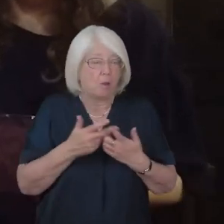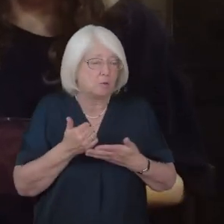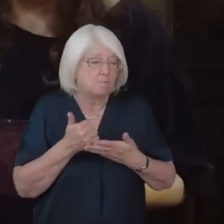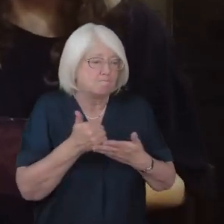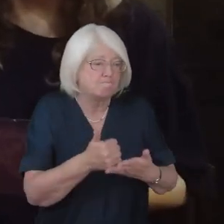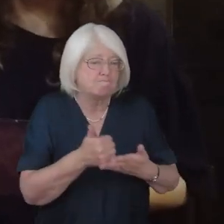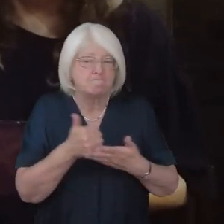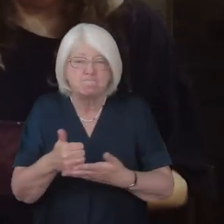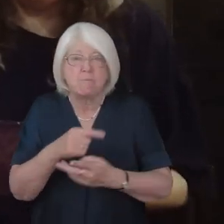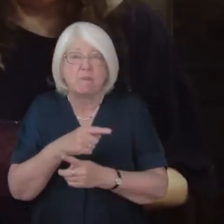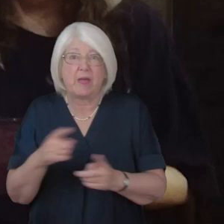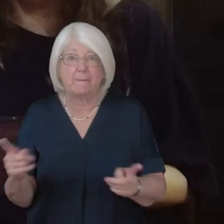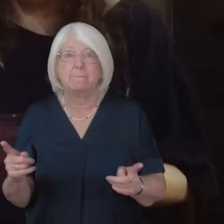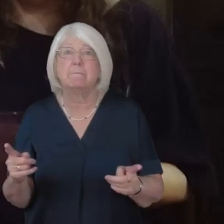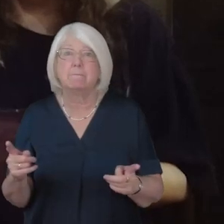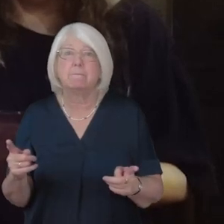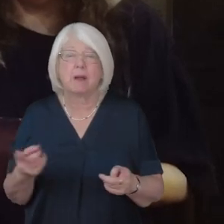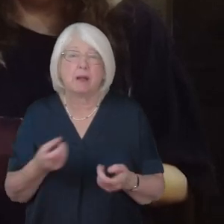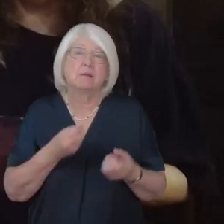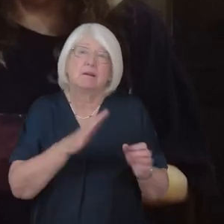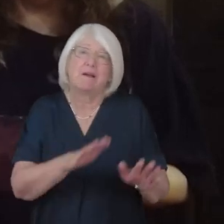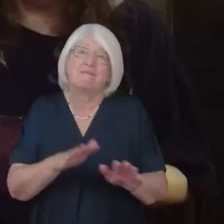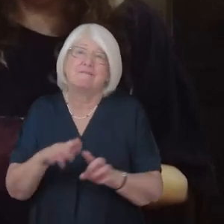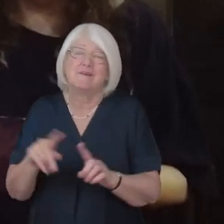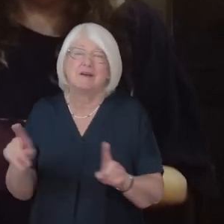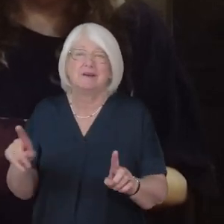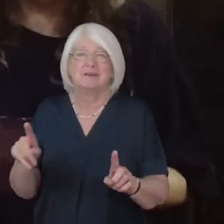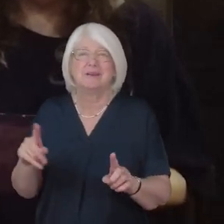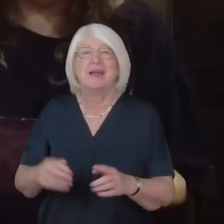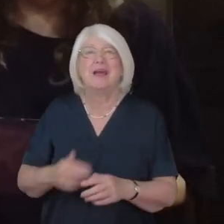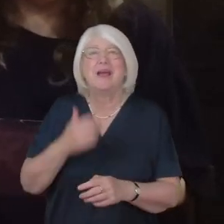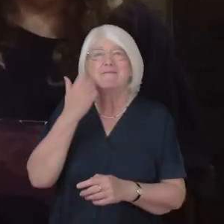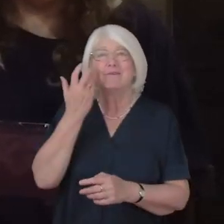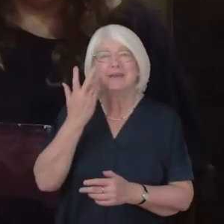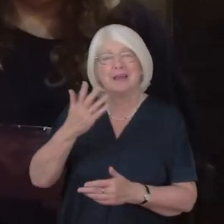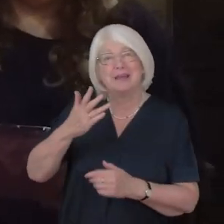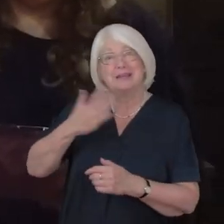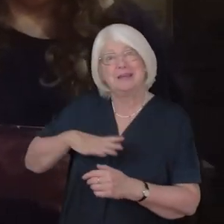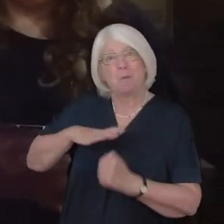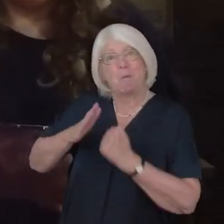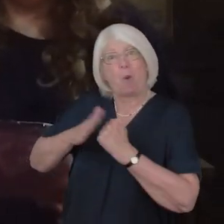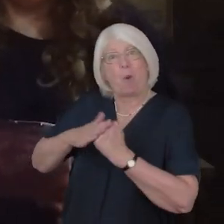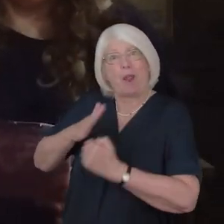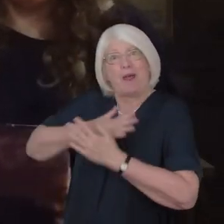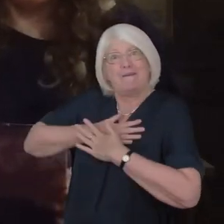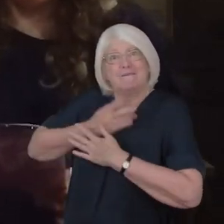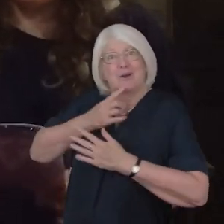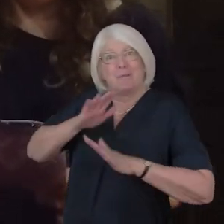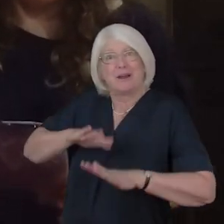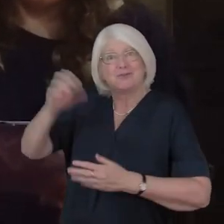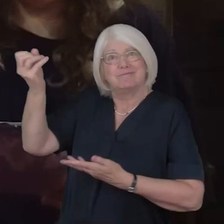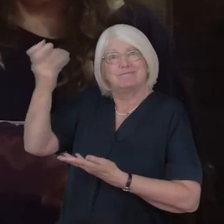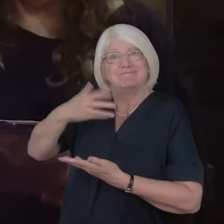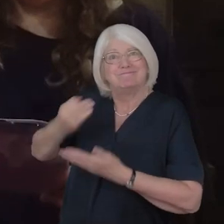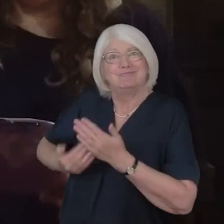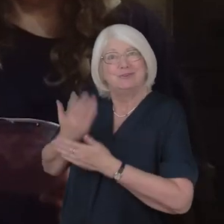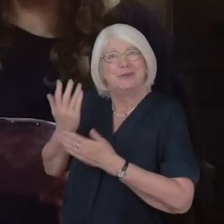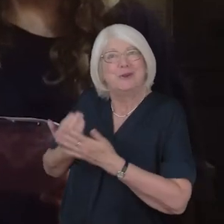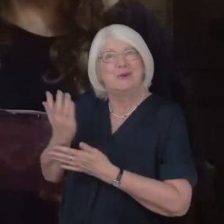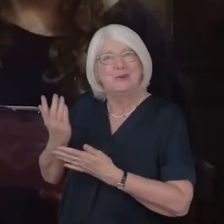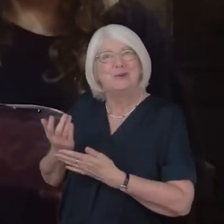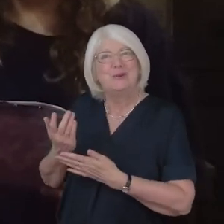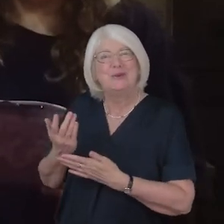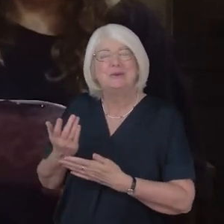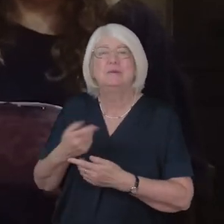renew daily their reserves of love and compassion we hold before you those who have died